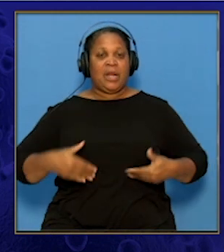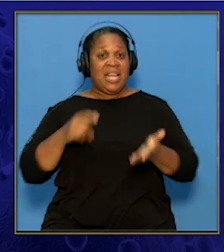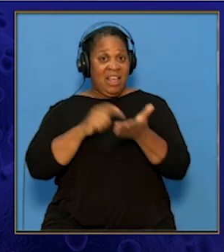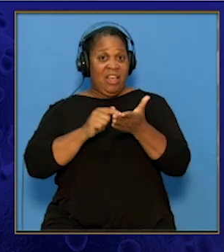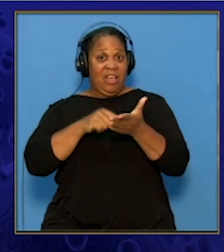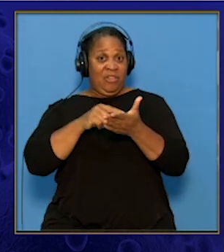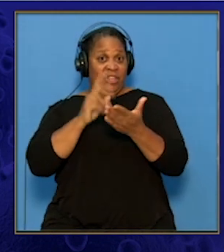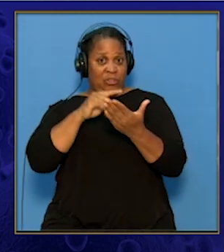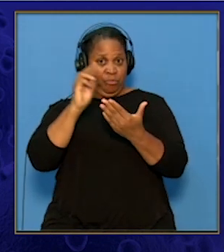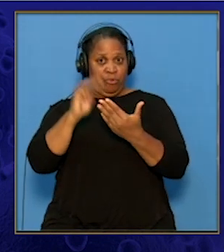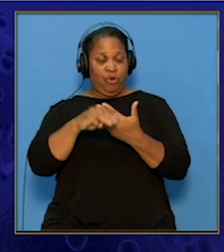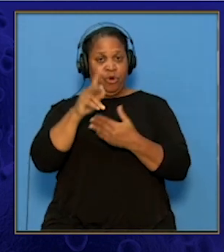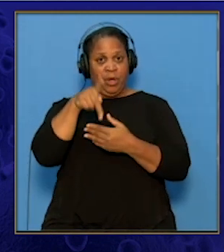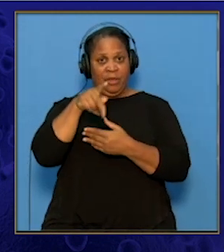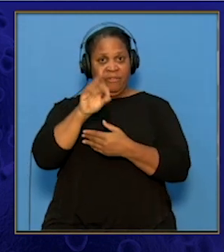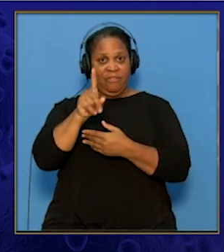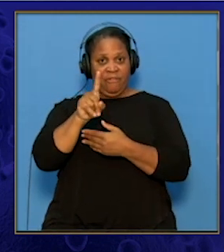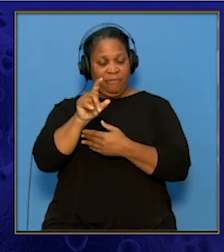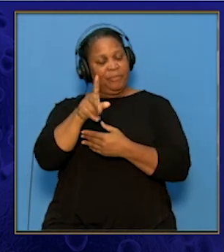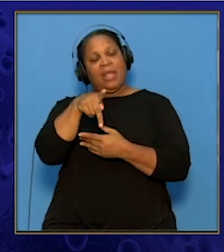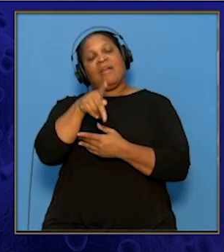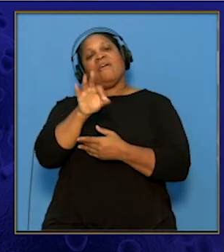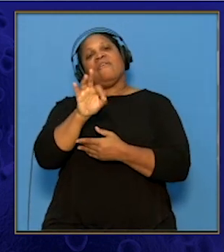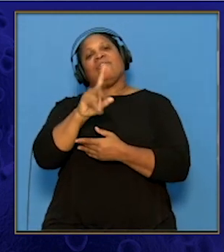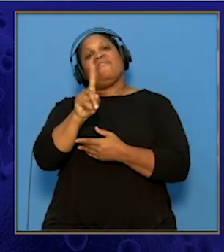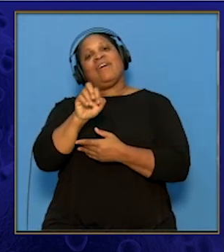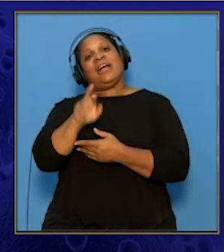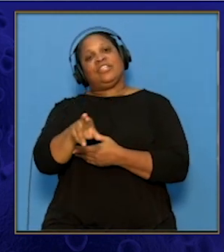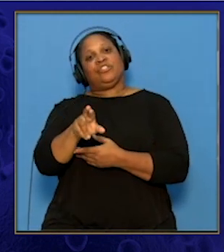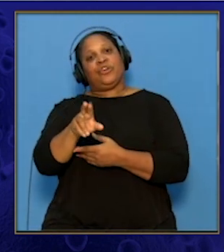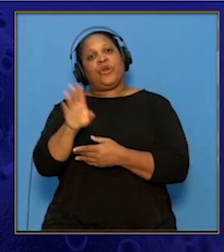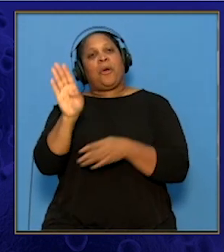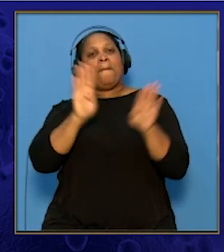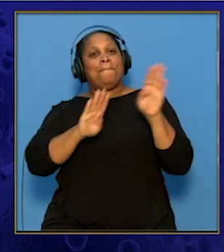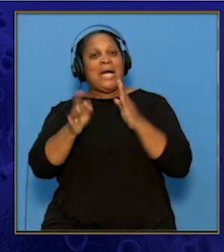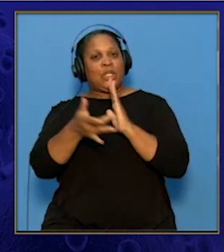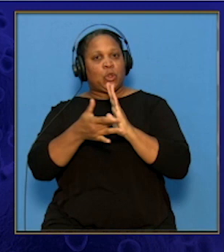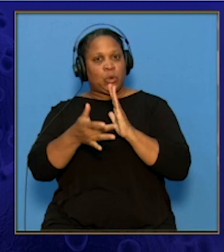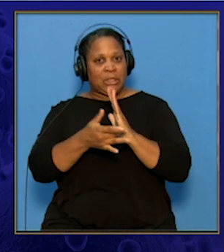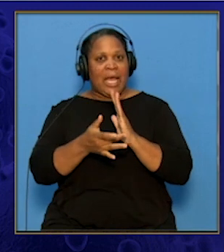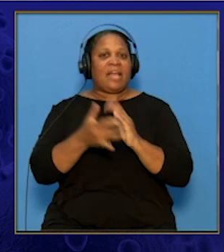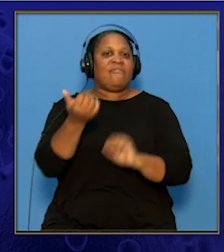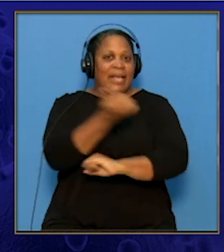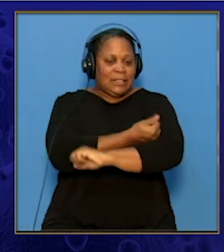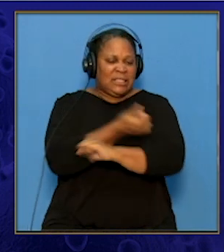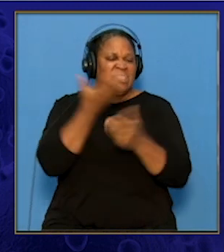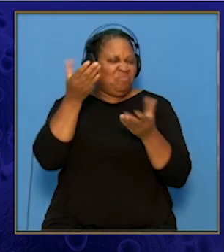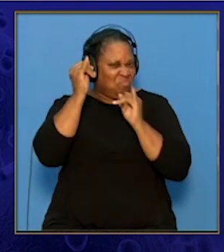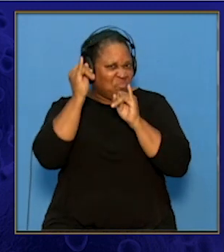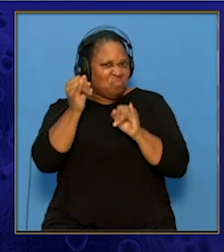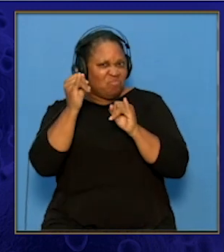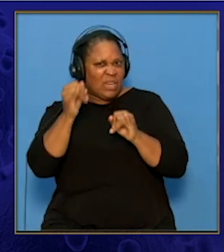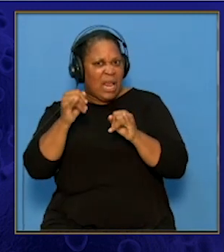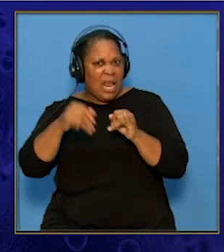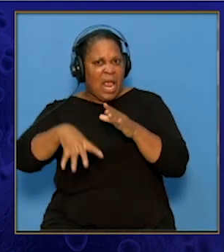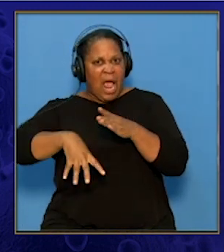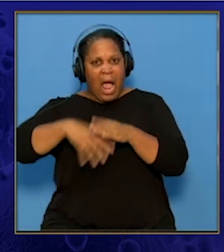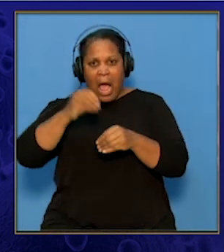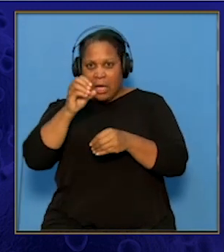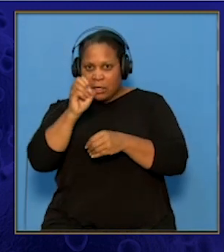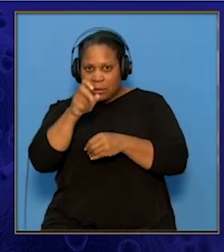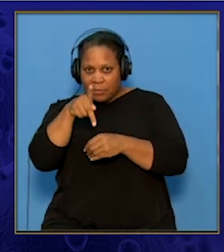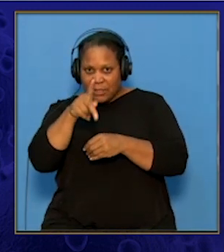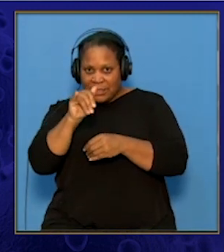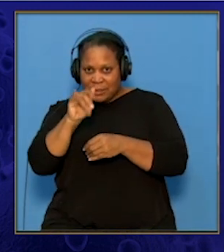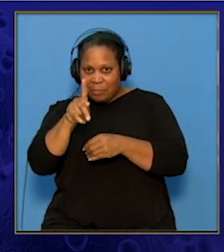is the Pfizer-BioNTech mRNA vaccine. It provides the instructions to make the outer spike or